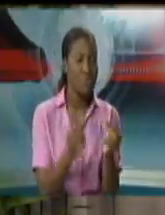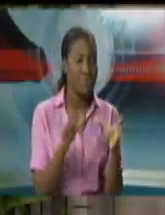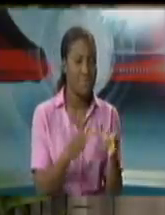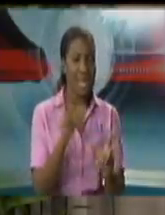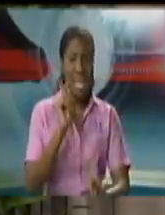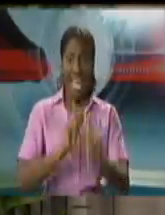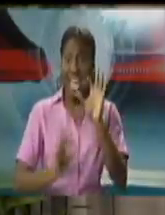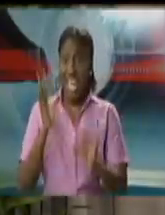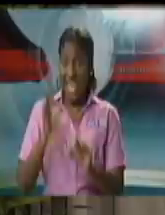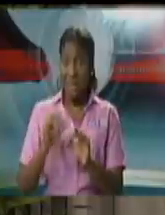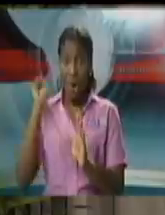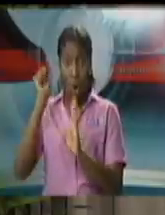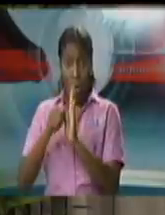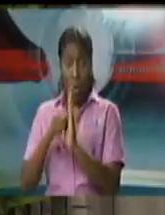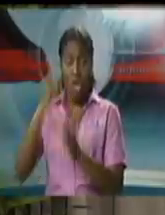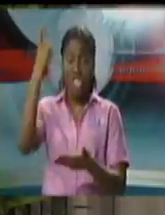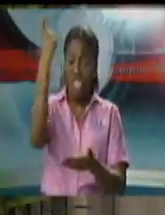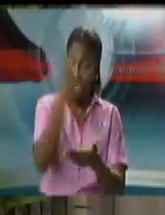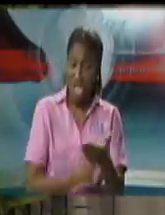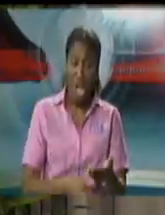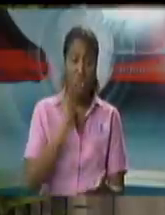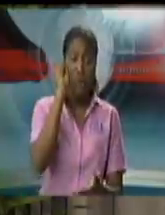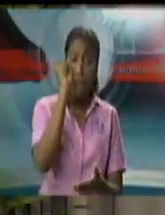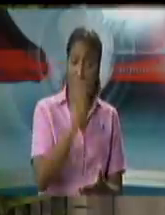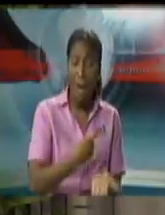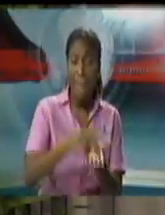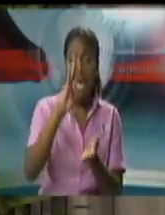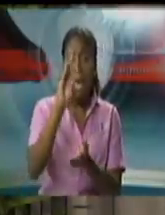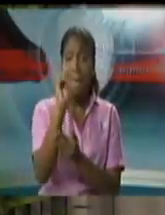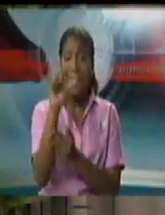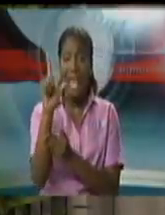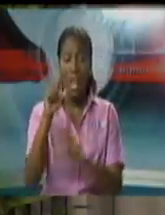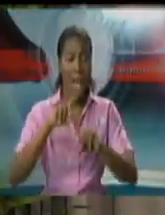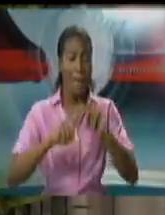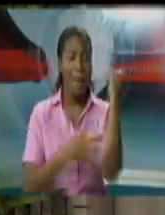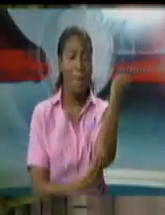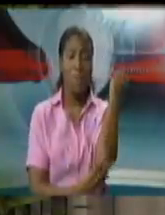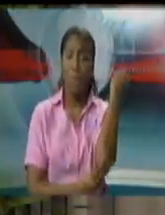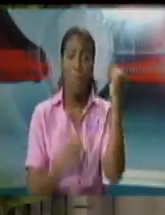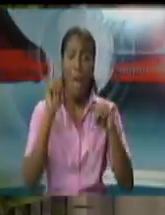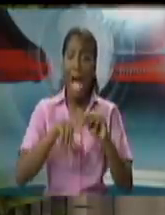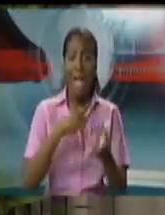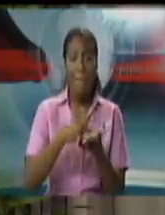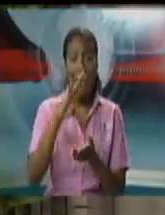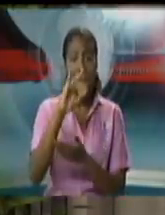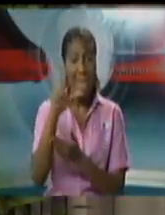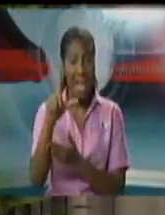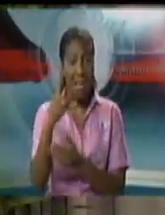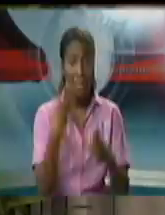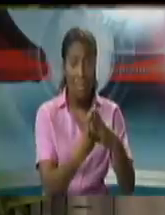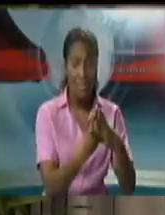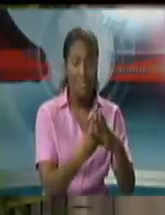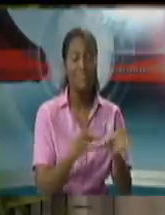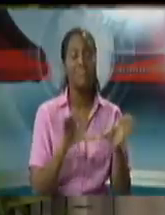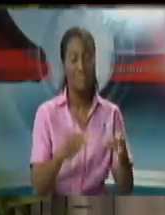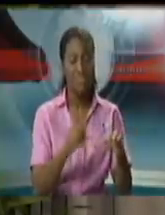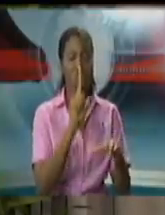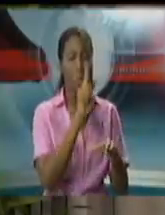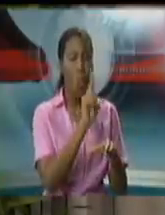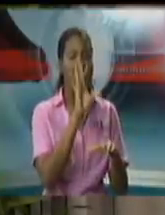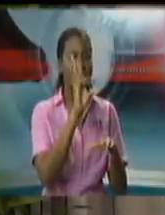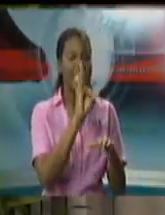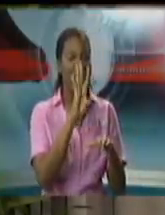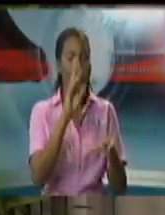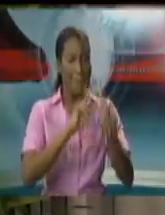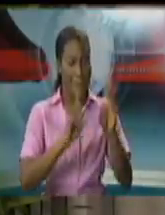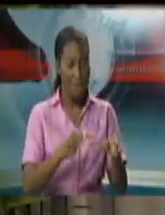summary offenses but unable to access bail. We found 137 of those people. Category six,